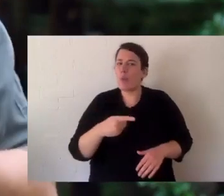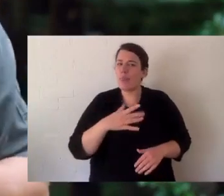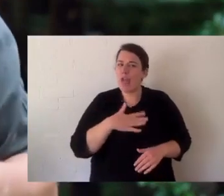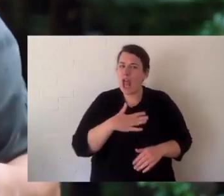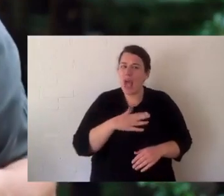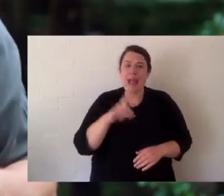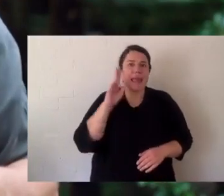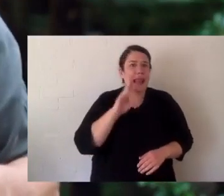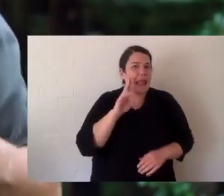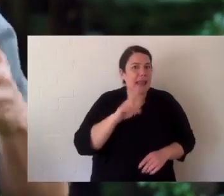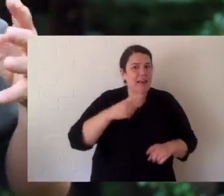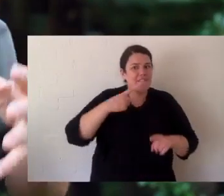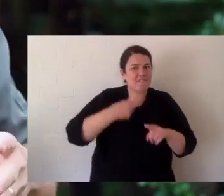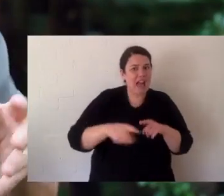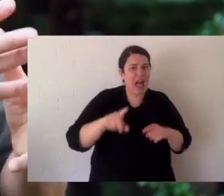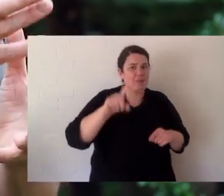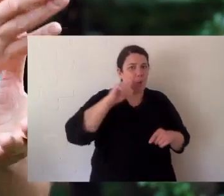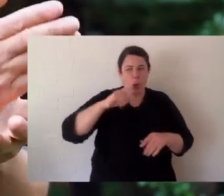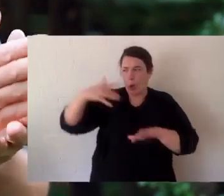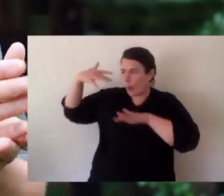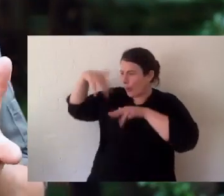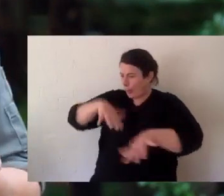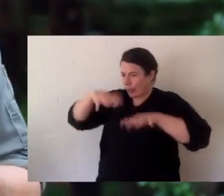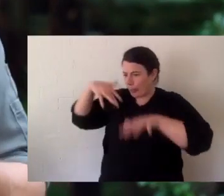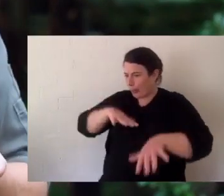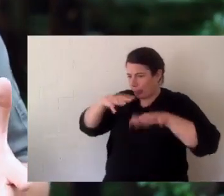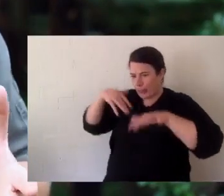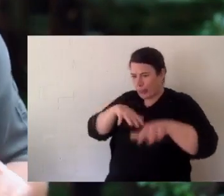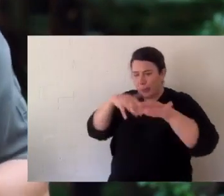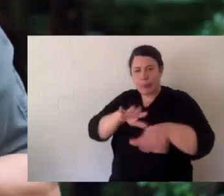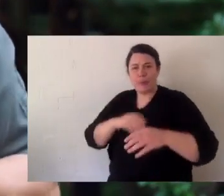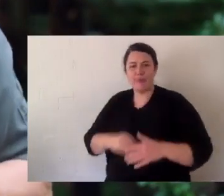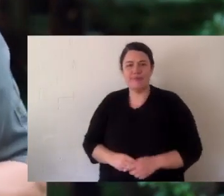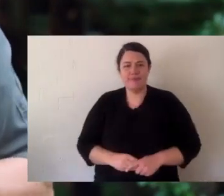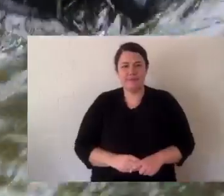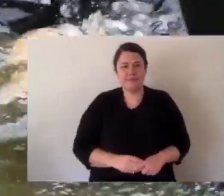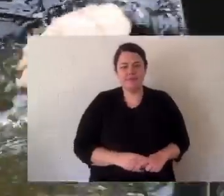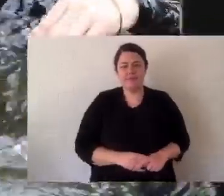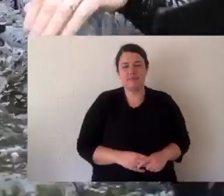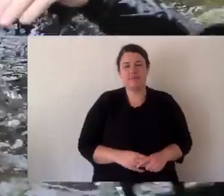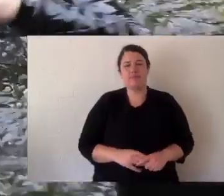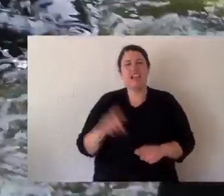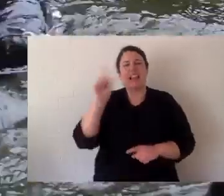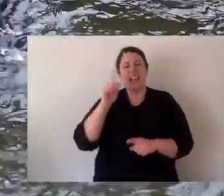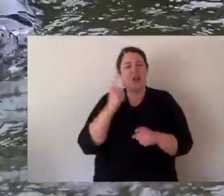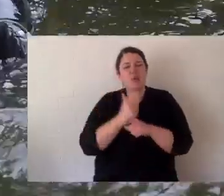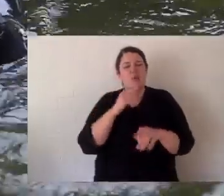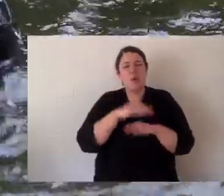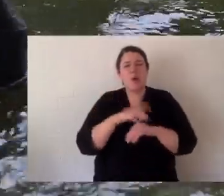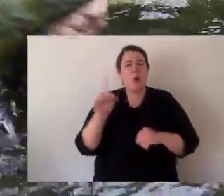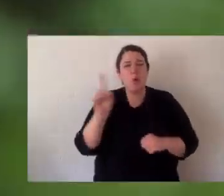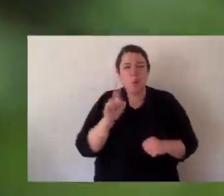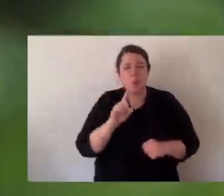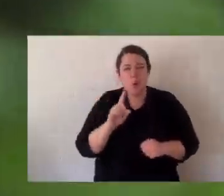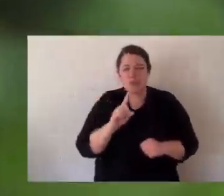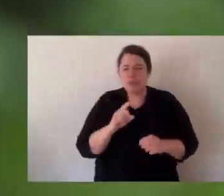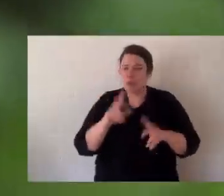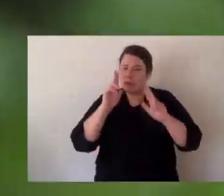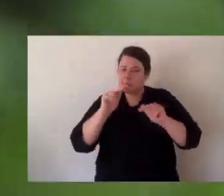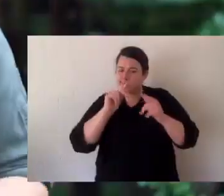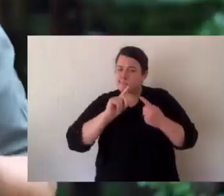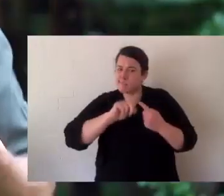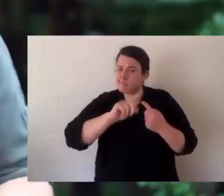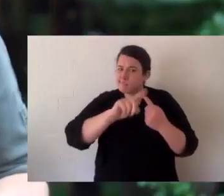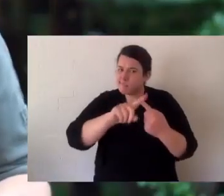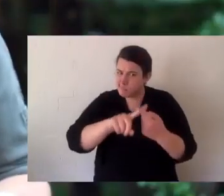off the Great Dividing Range and so they like nice clean fast flowing water. Now I want to talk to you about the Manning River